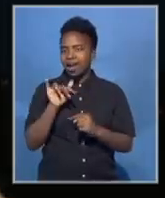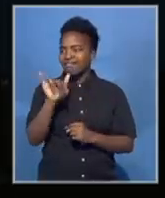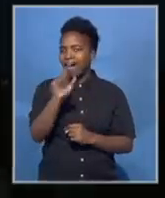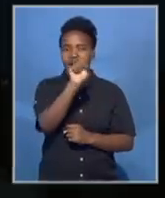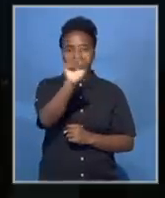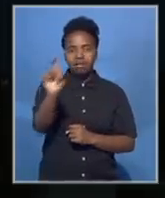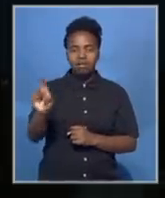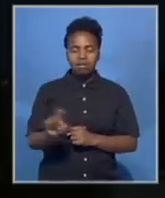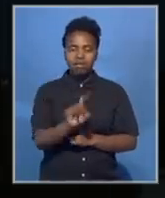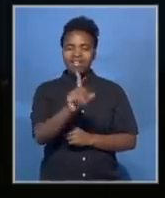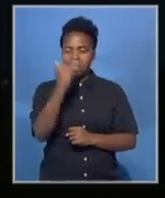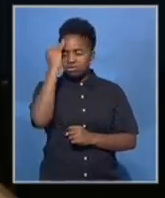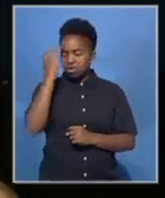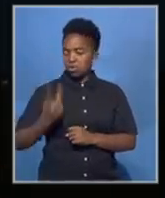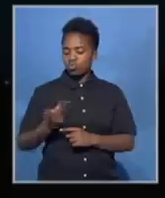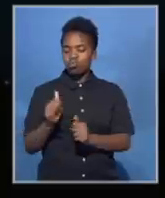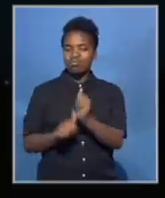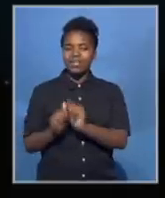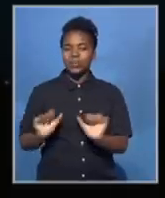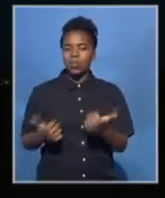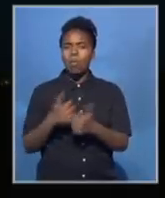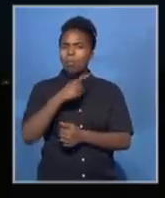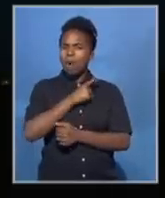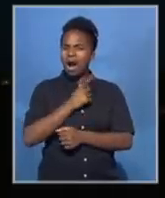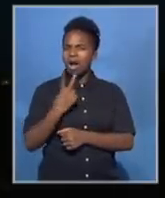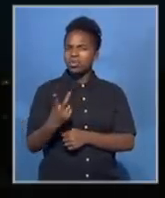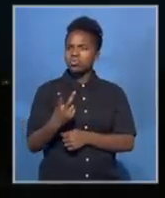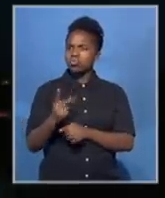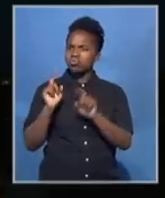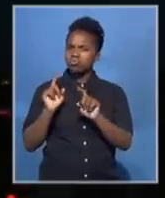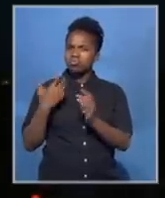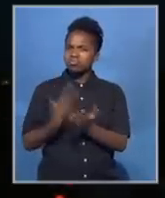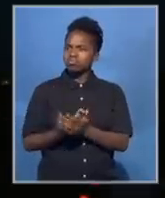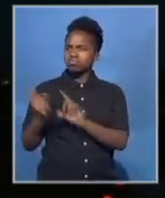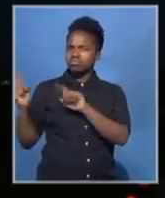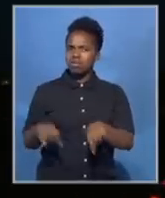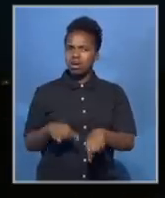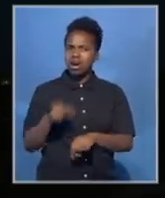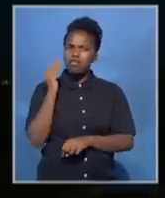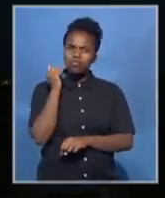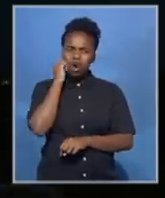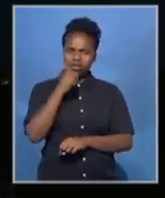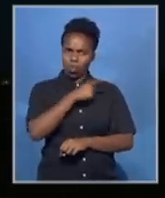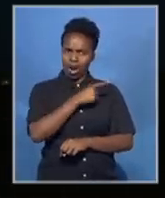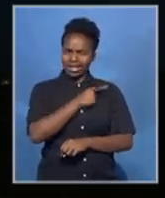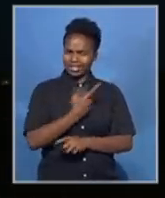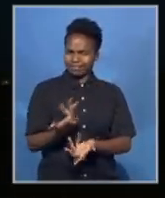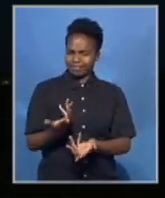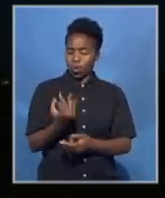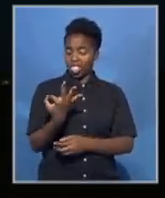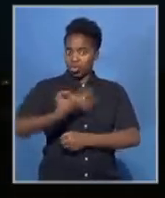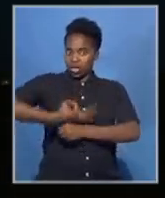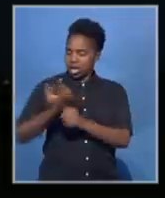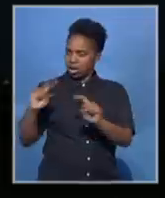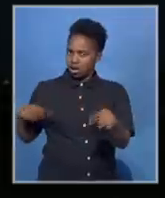well. So the questions really are being asked about why these attacks have been allowed to happen and why they've got so far now. This has been a three